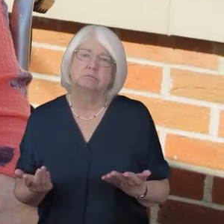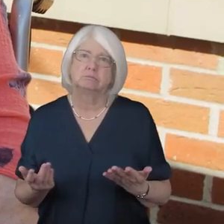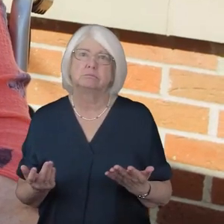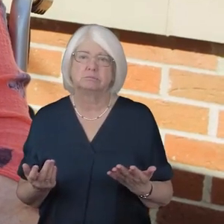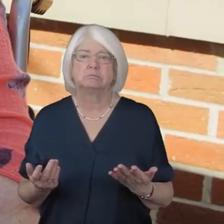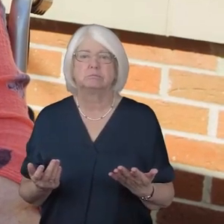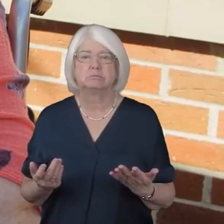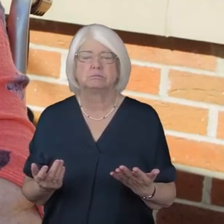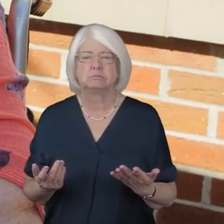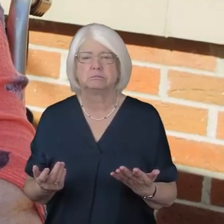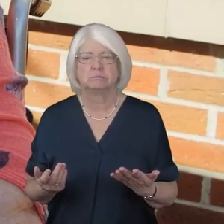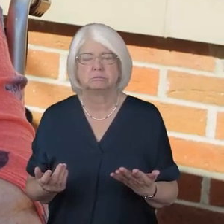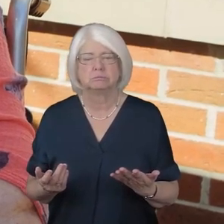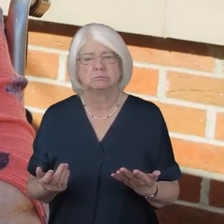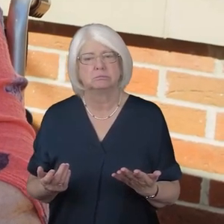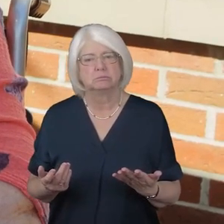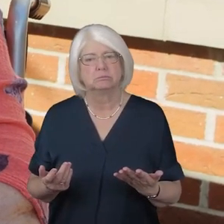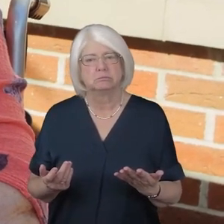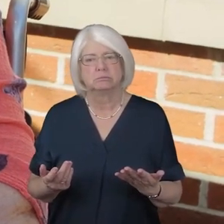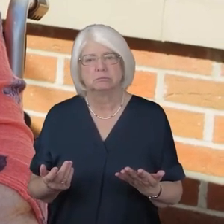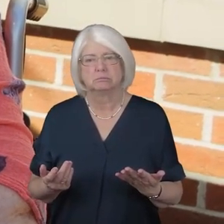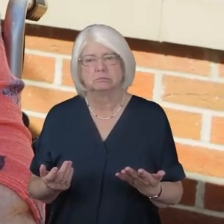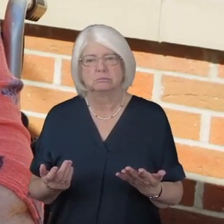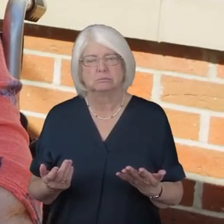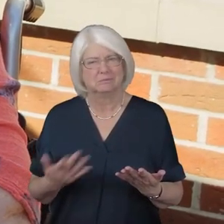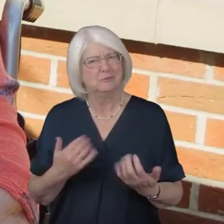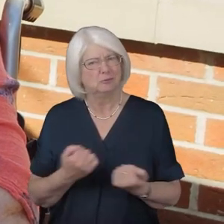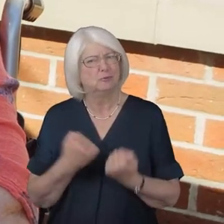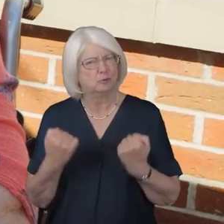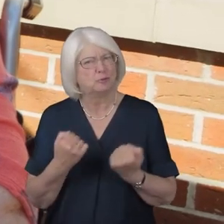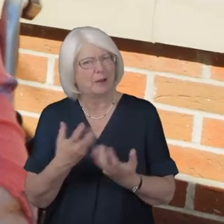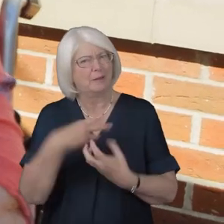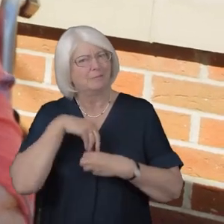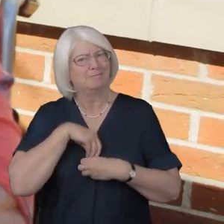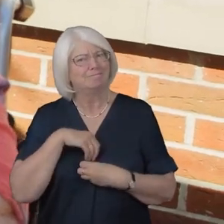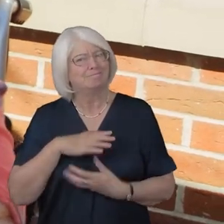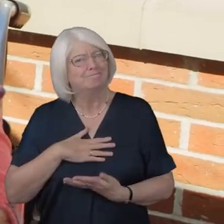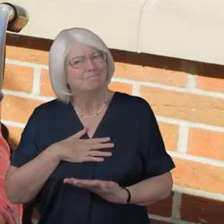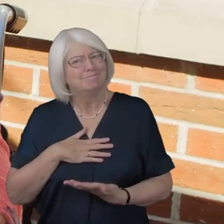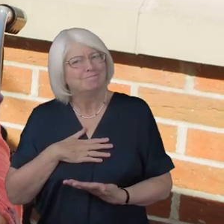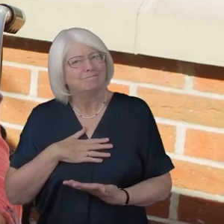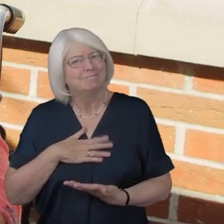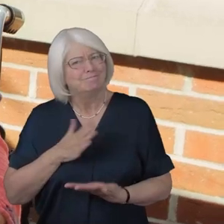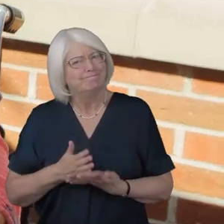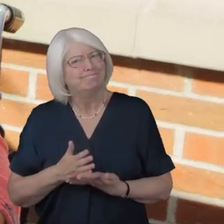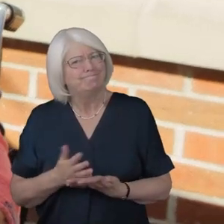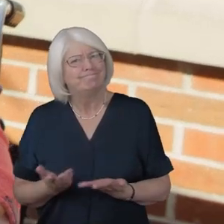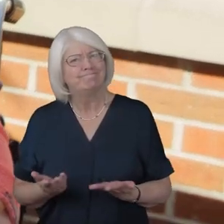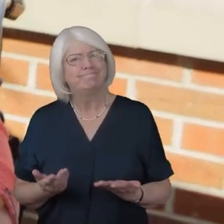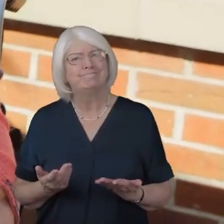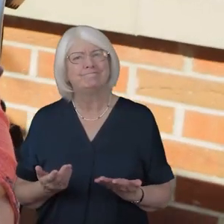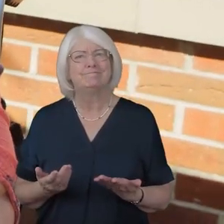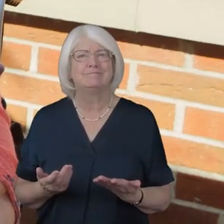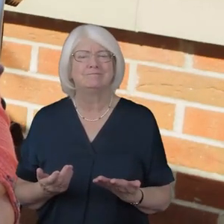it's I don't know was a strengthening somehow and